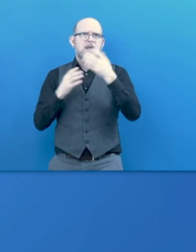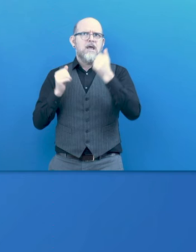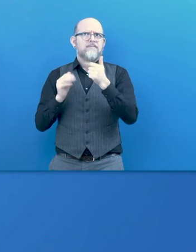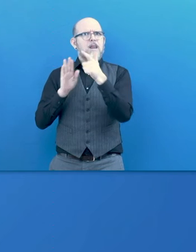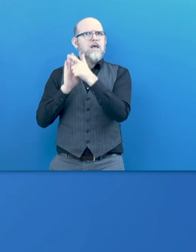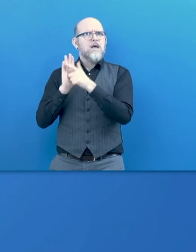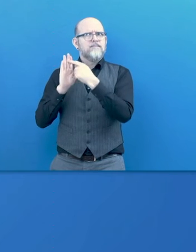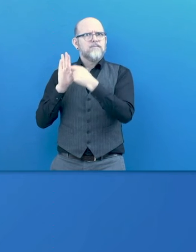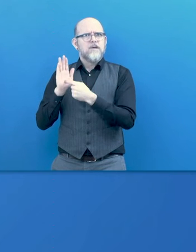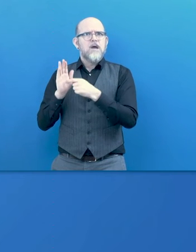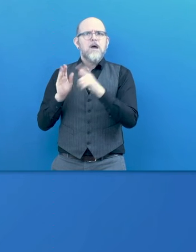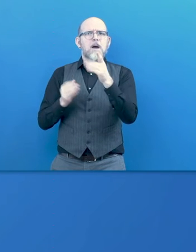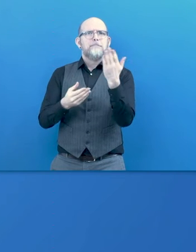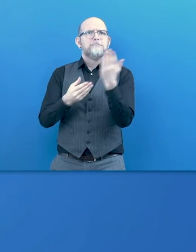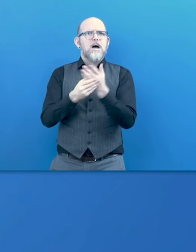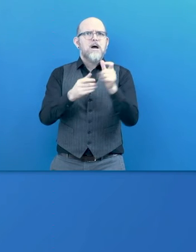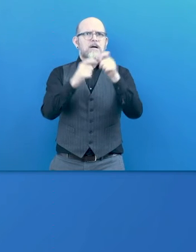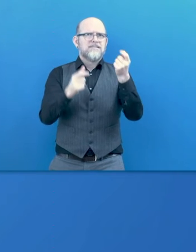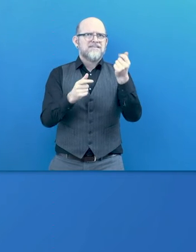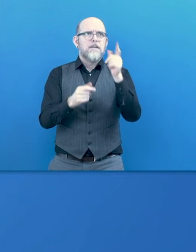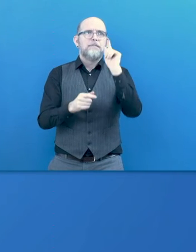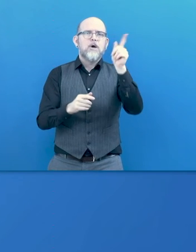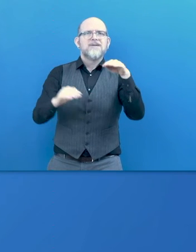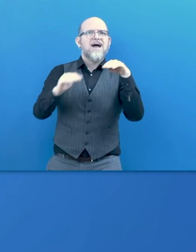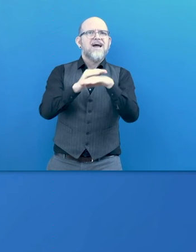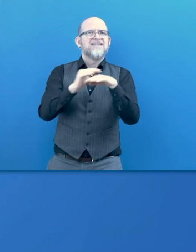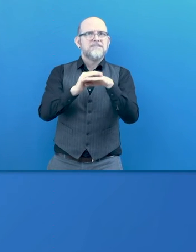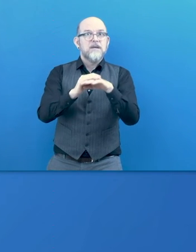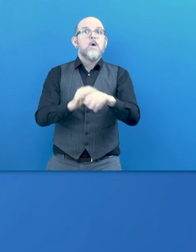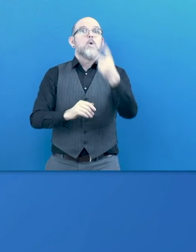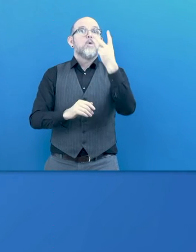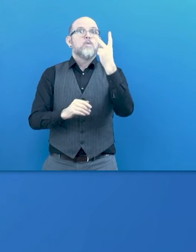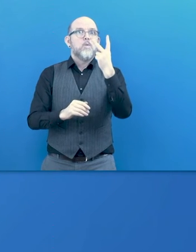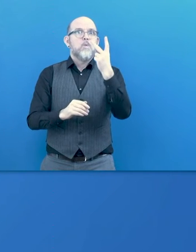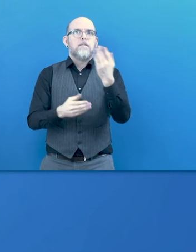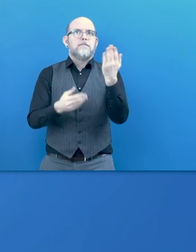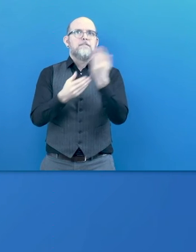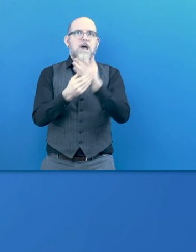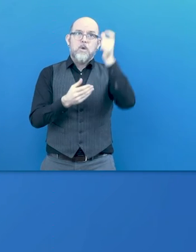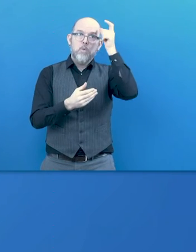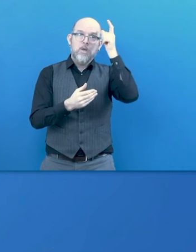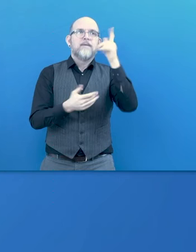banking. And we have two banks using our innovation.